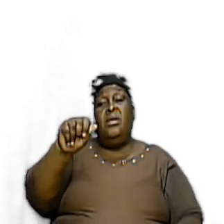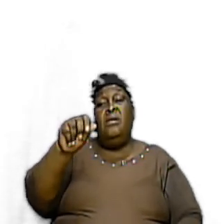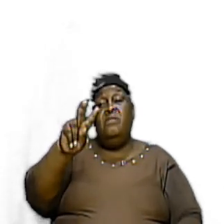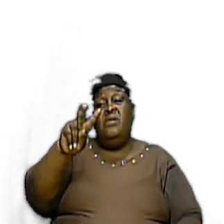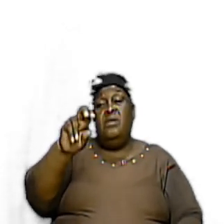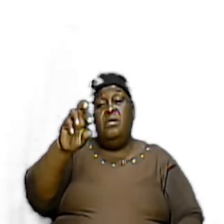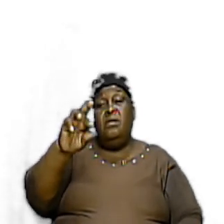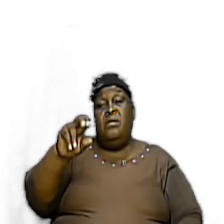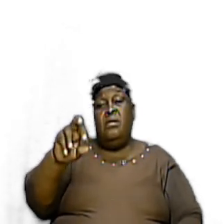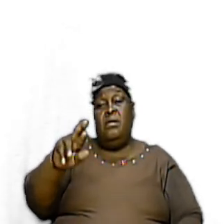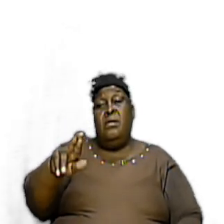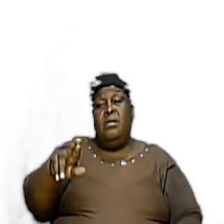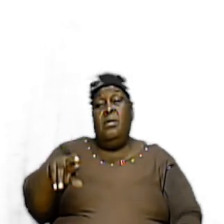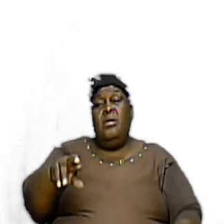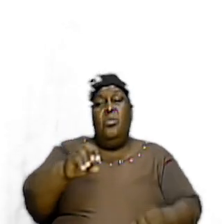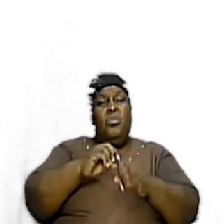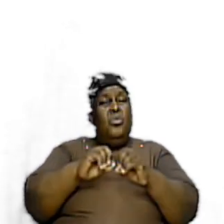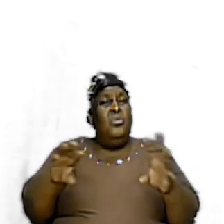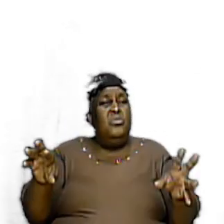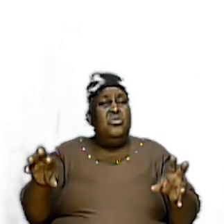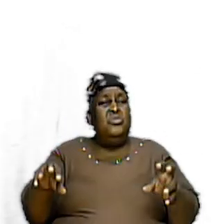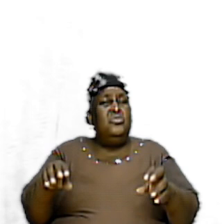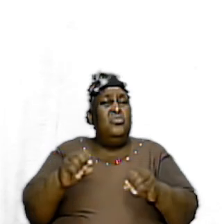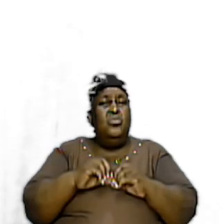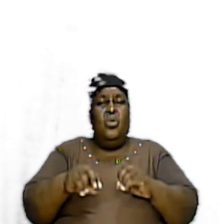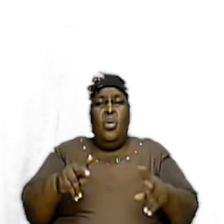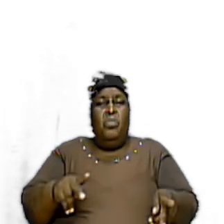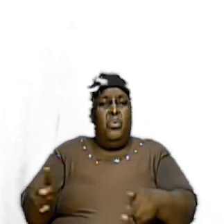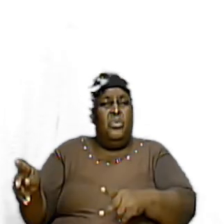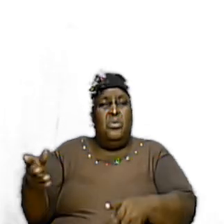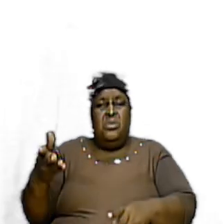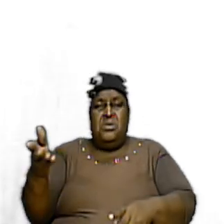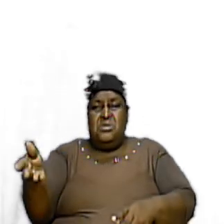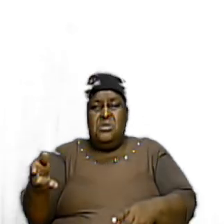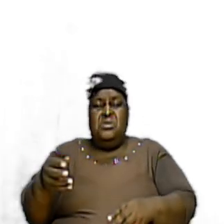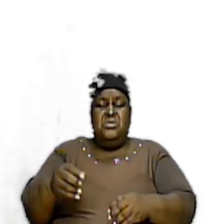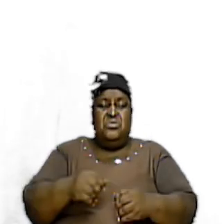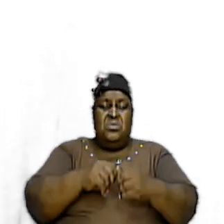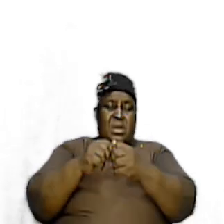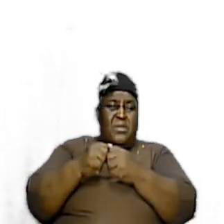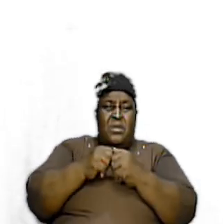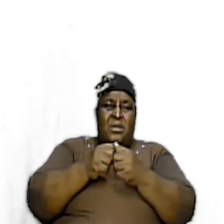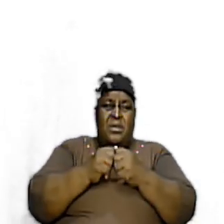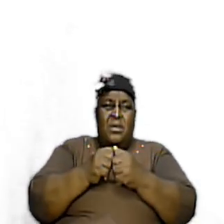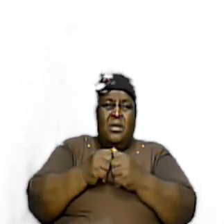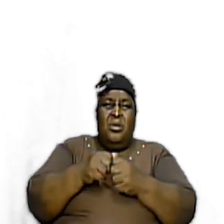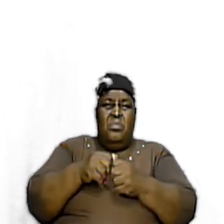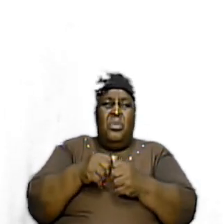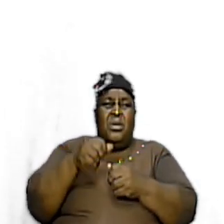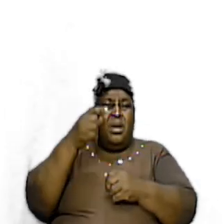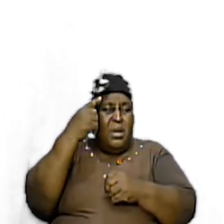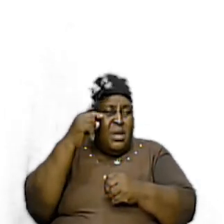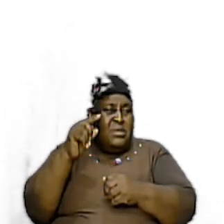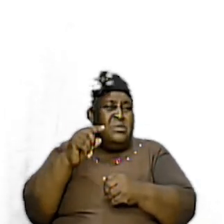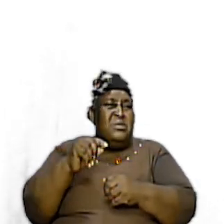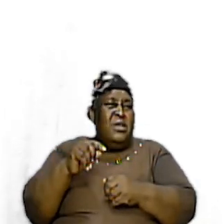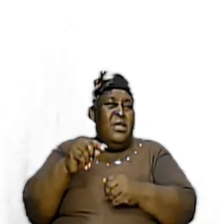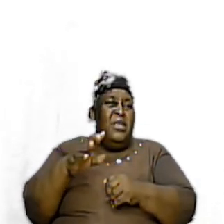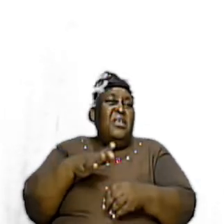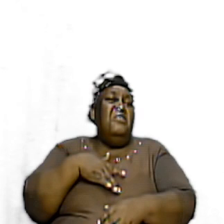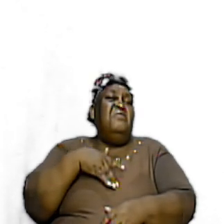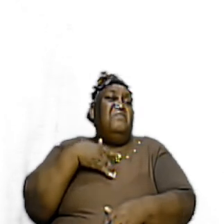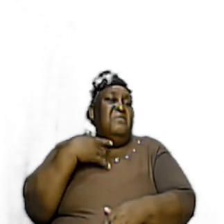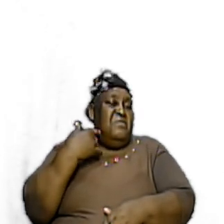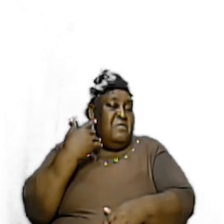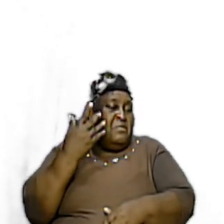together based on how he felt Moses did not put these things together because they fell into